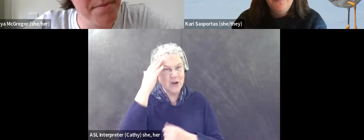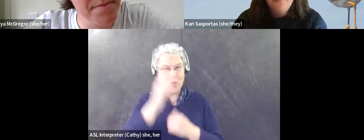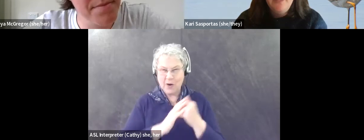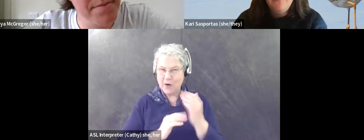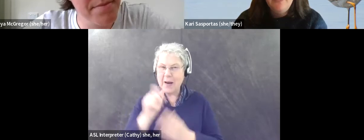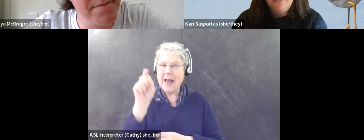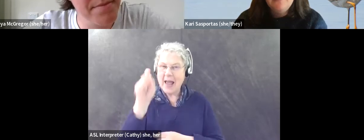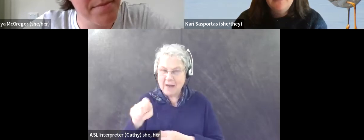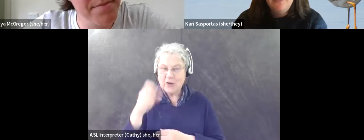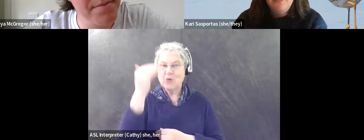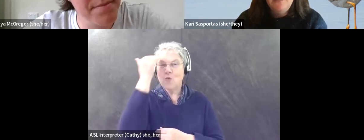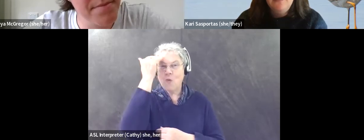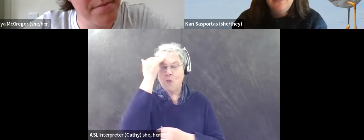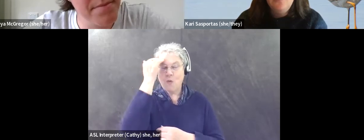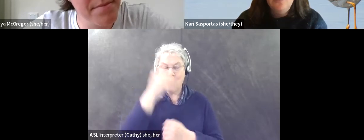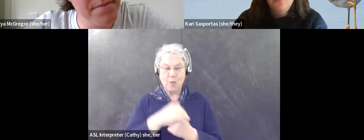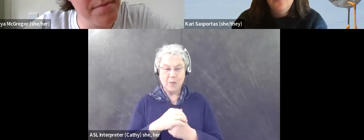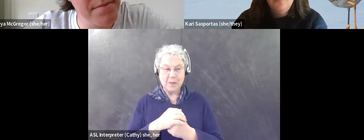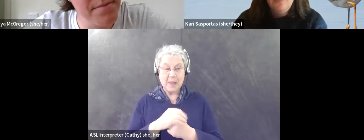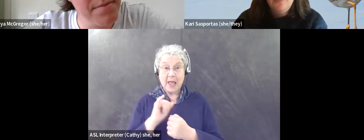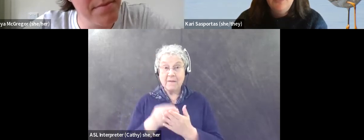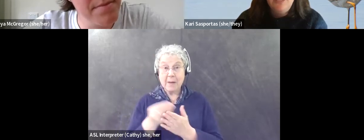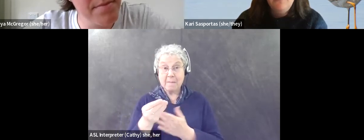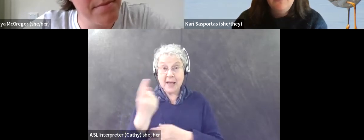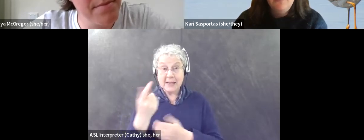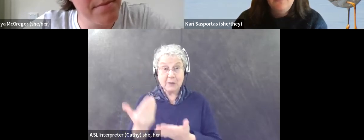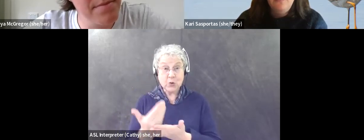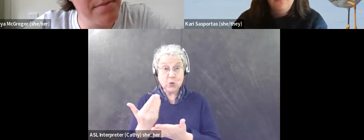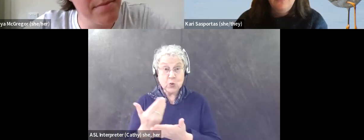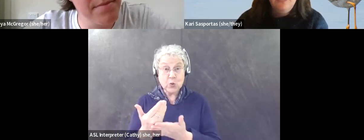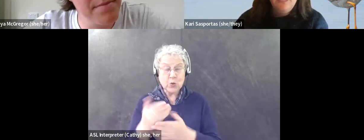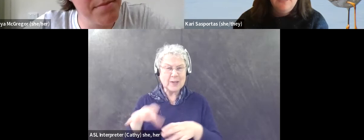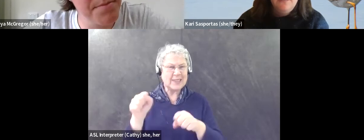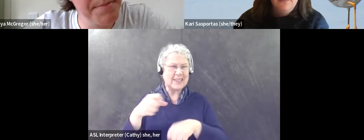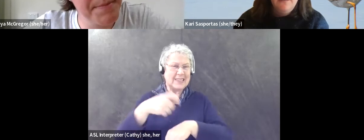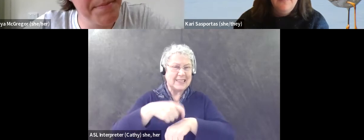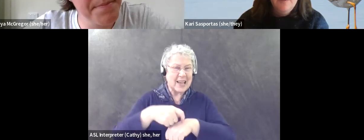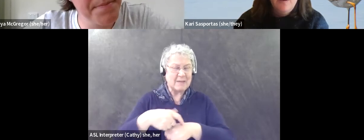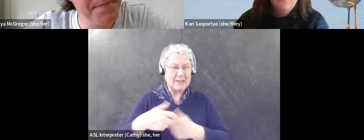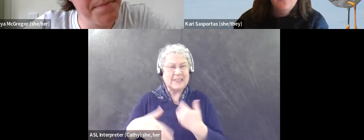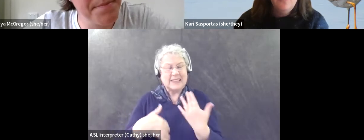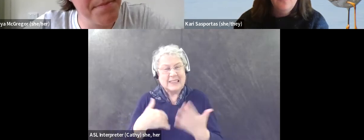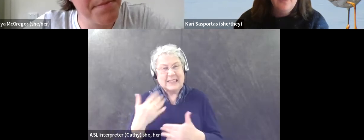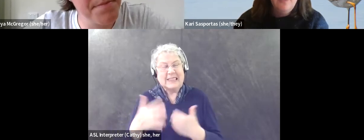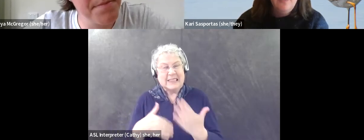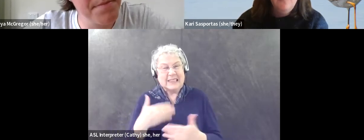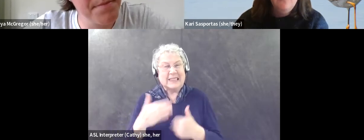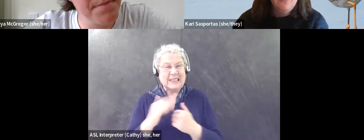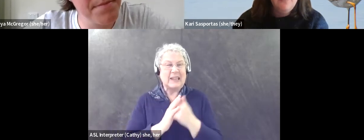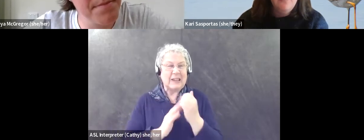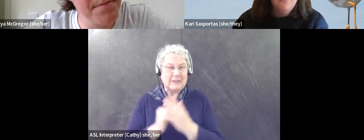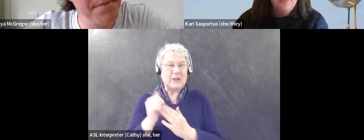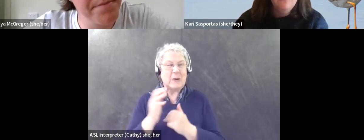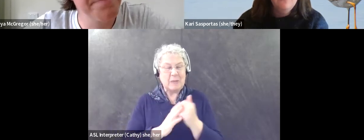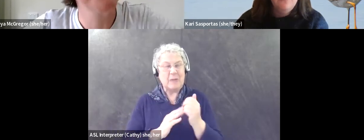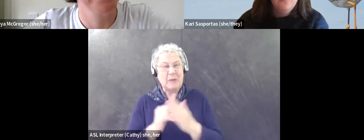if I get something that's new, I'm going to have to get, um, comfortable wearing it before